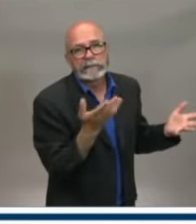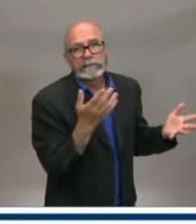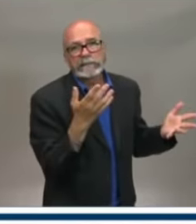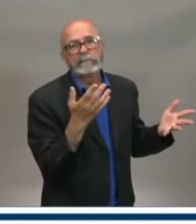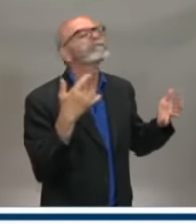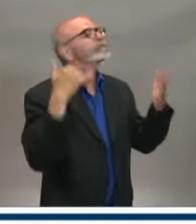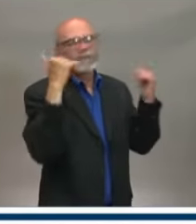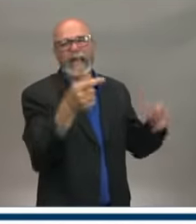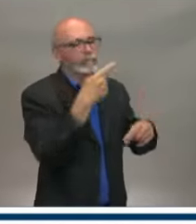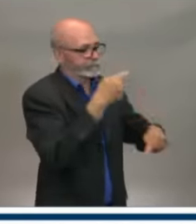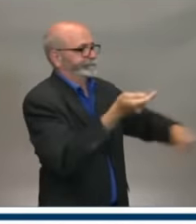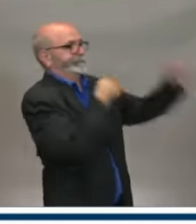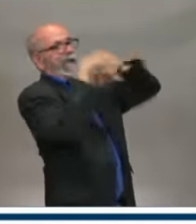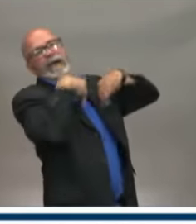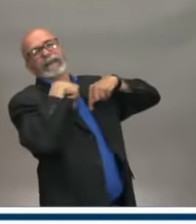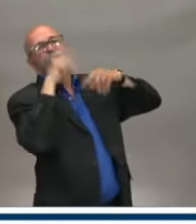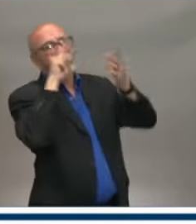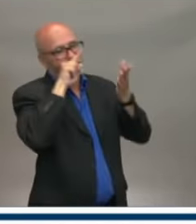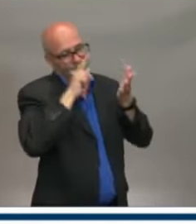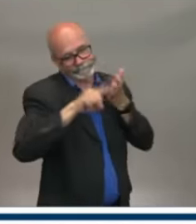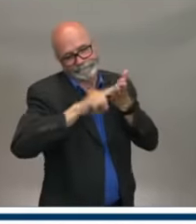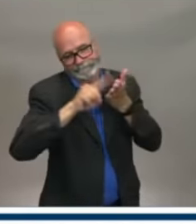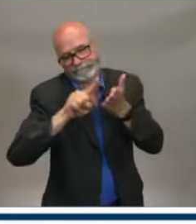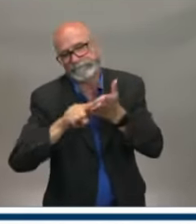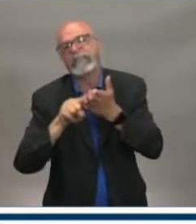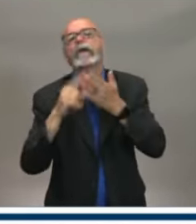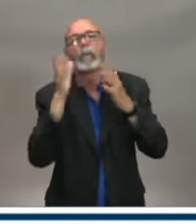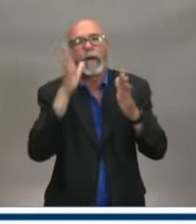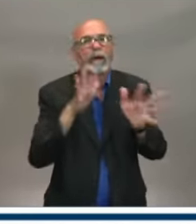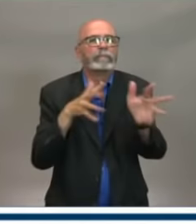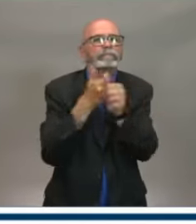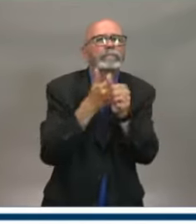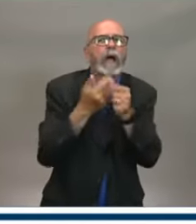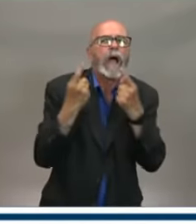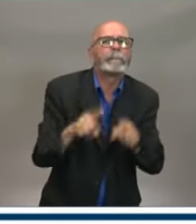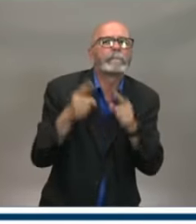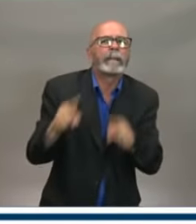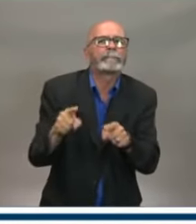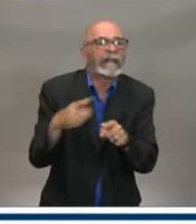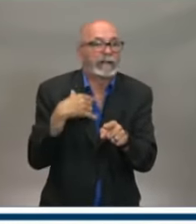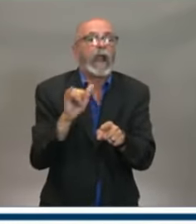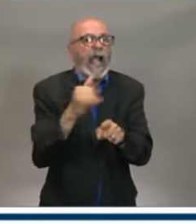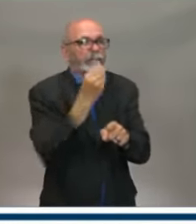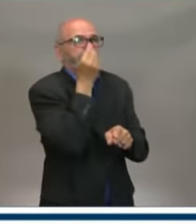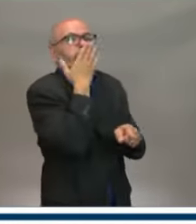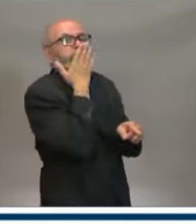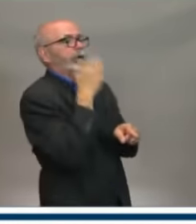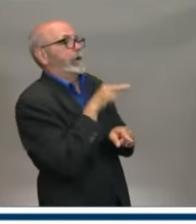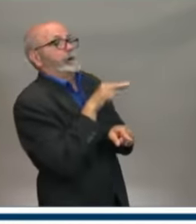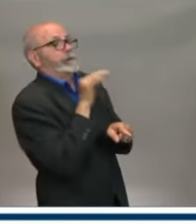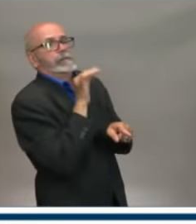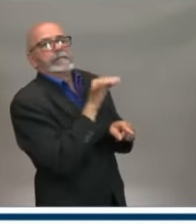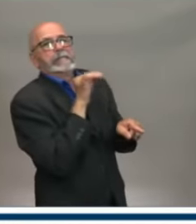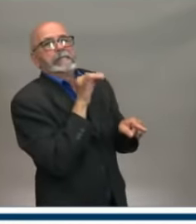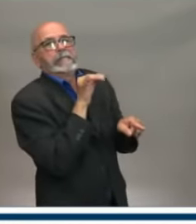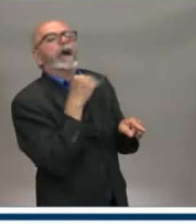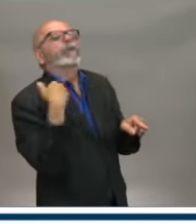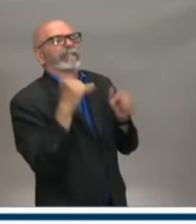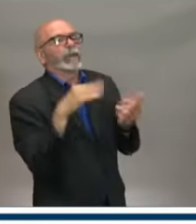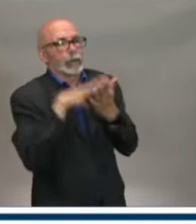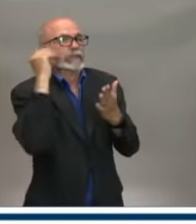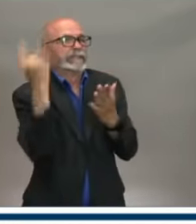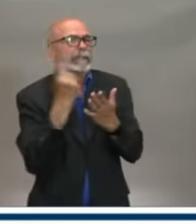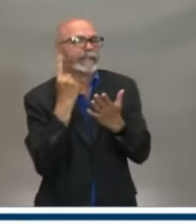with all of our partners, continue to look at lessons learned. One of previous questions about people living